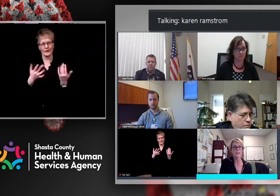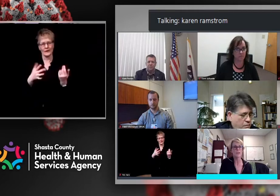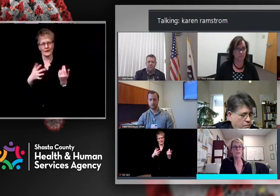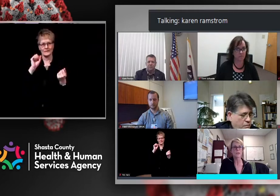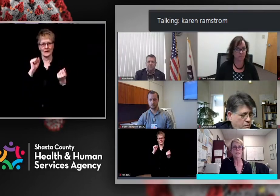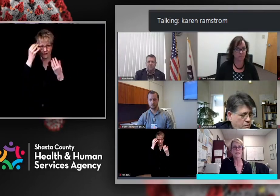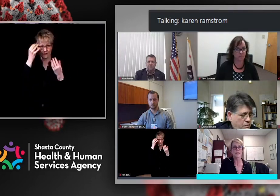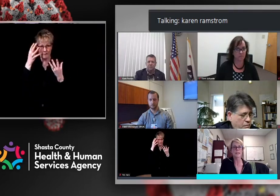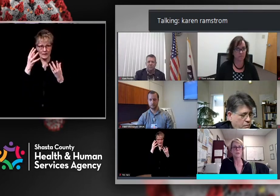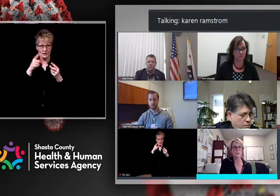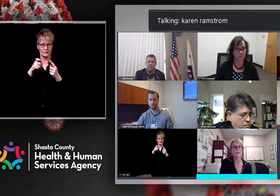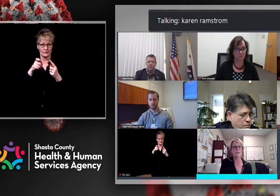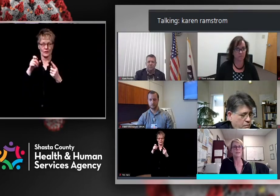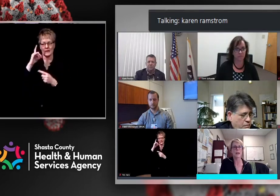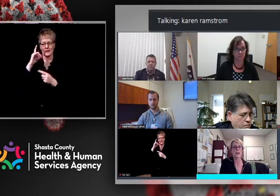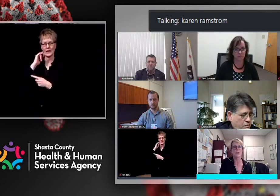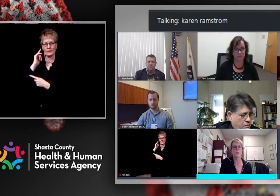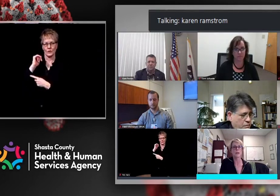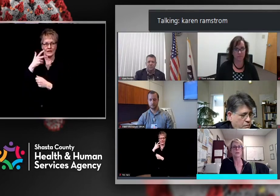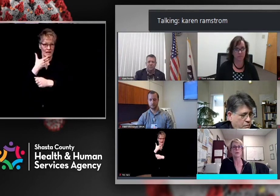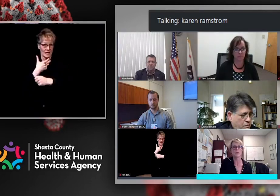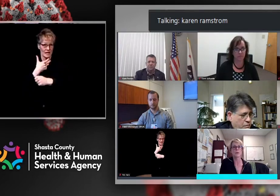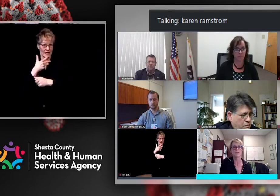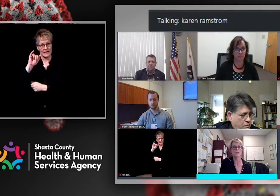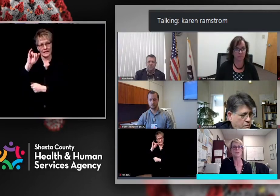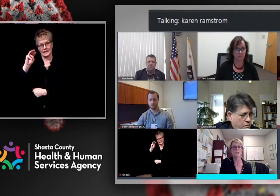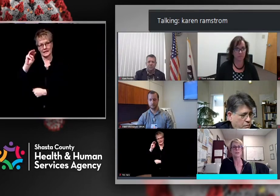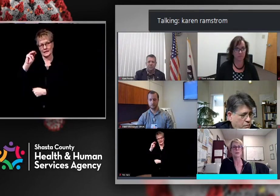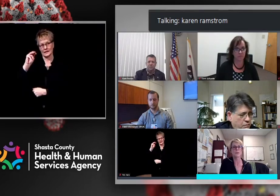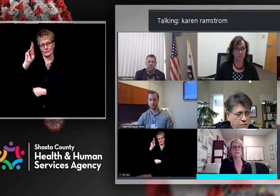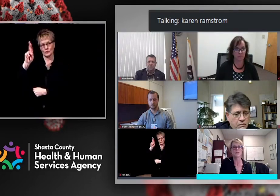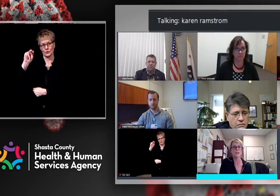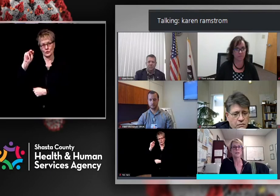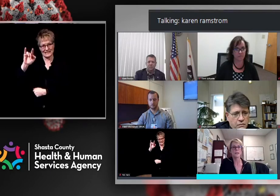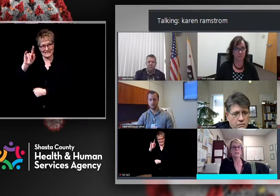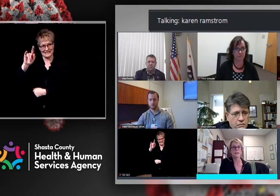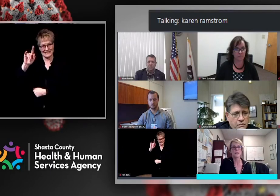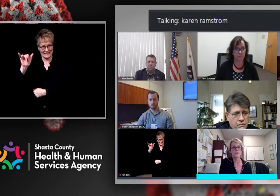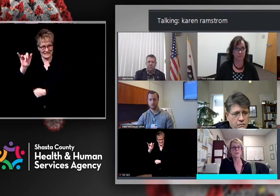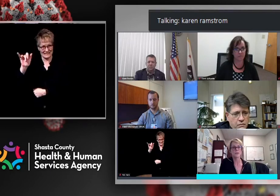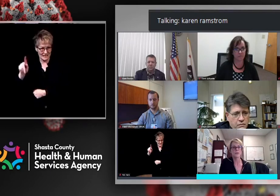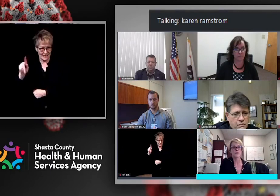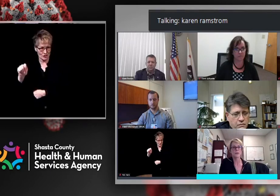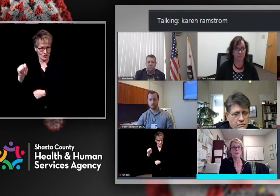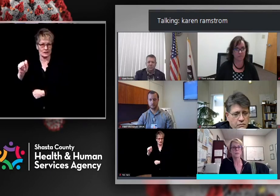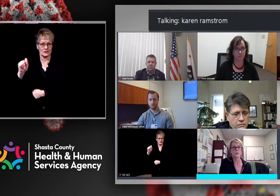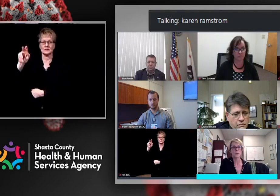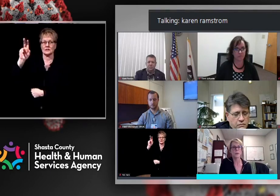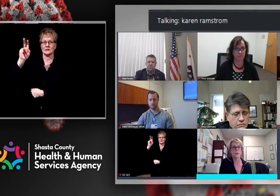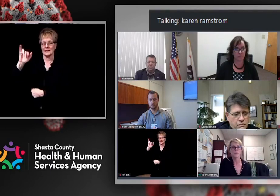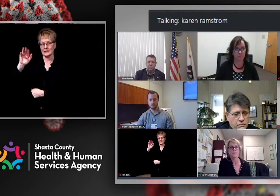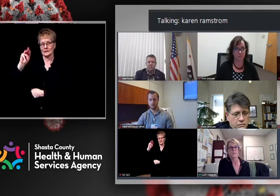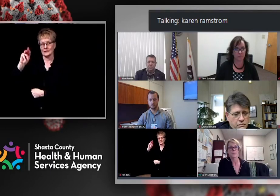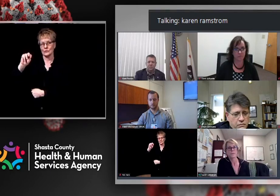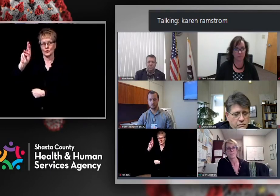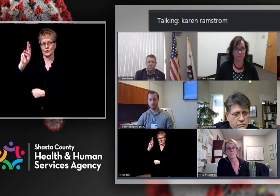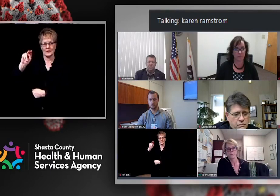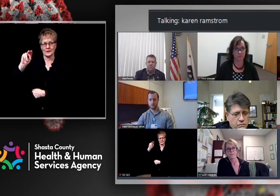And so we're looking into that so that we can see countywide the number of doses that have been received and administered to people.